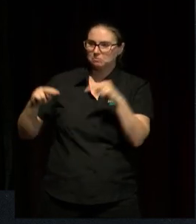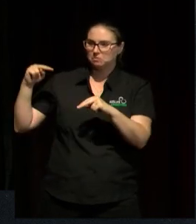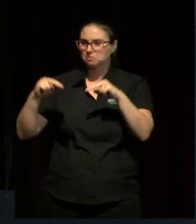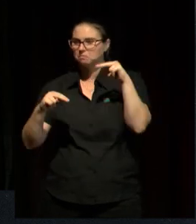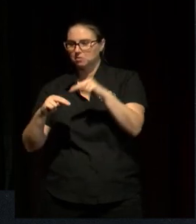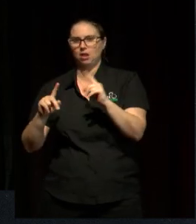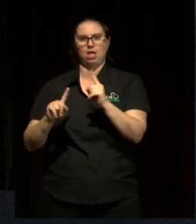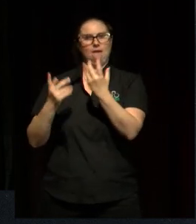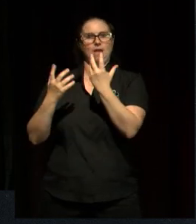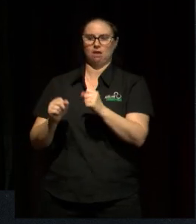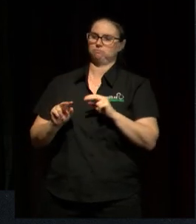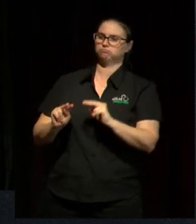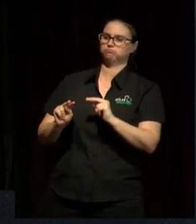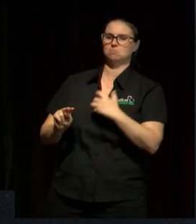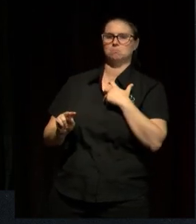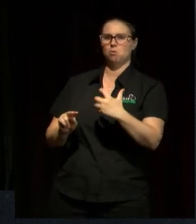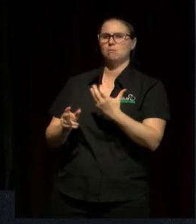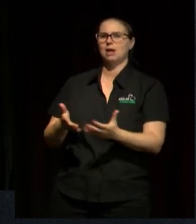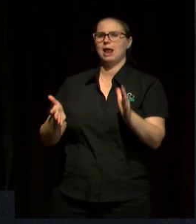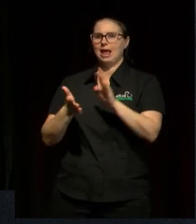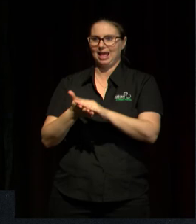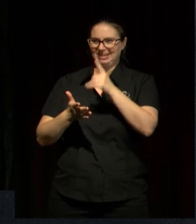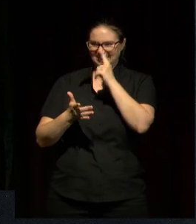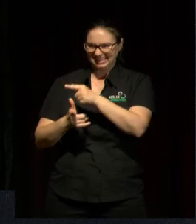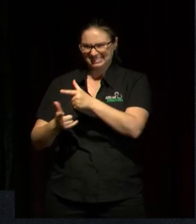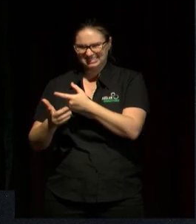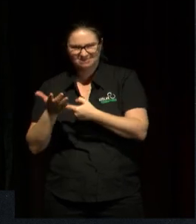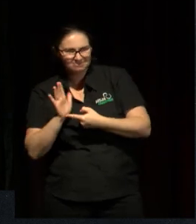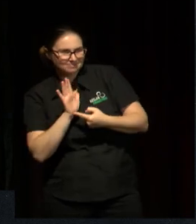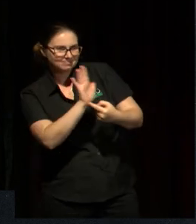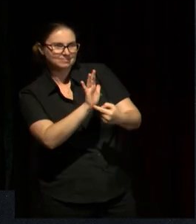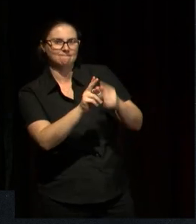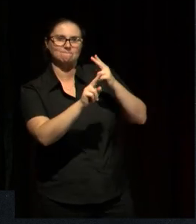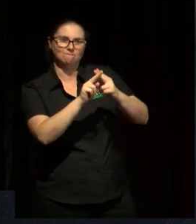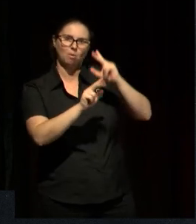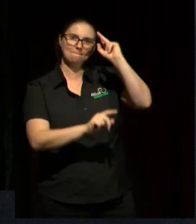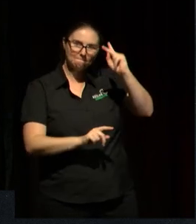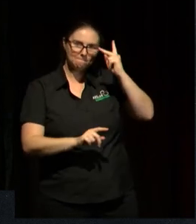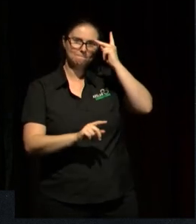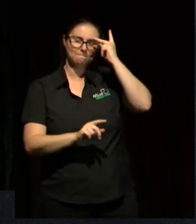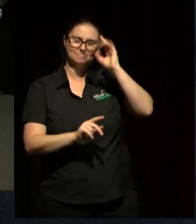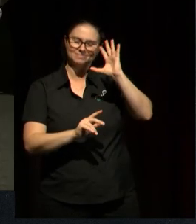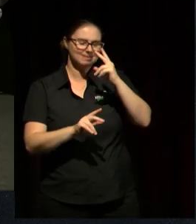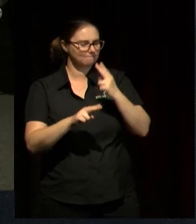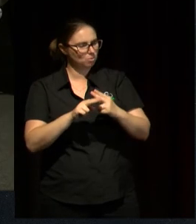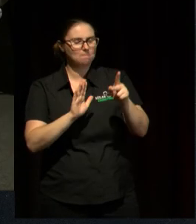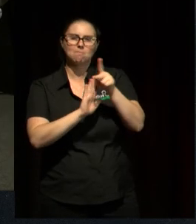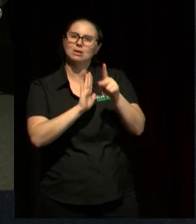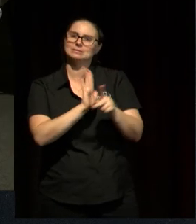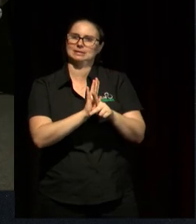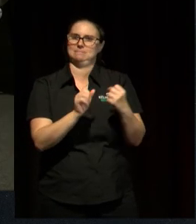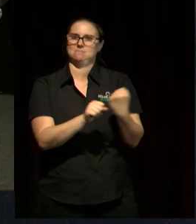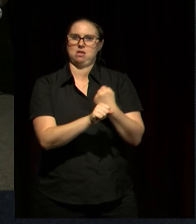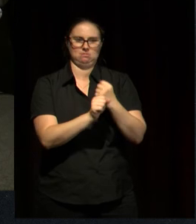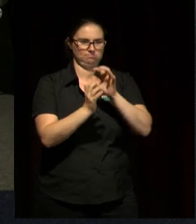do we amplify these with policymakers? Who wants to take this on? Kate? I